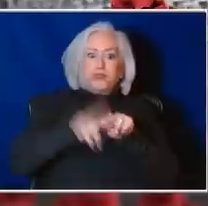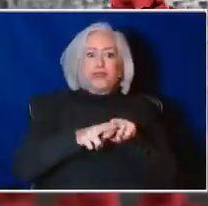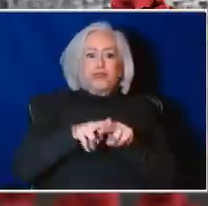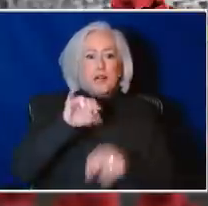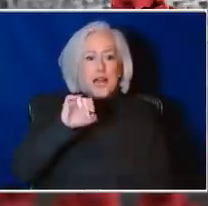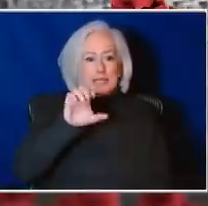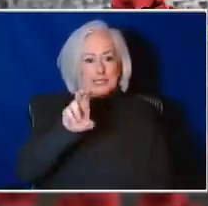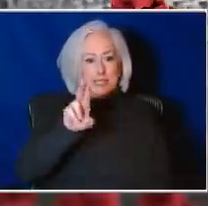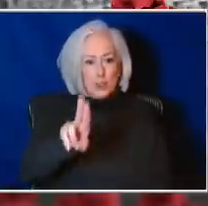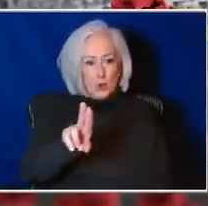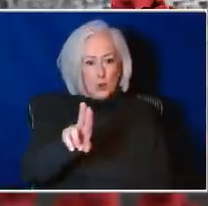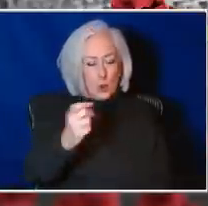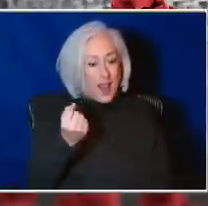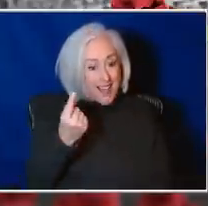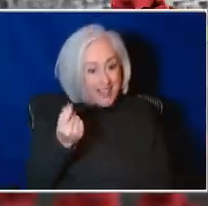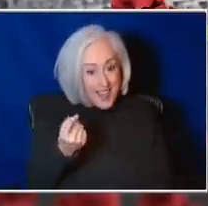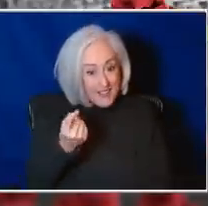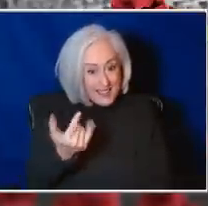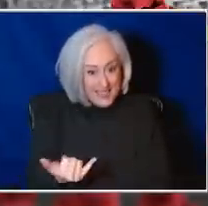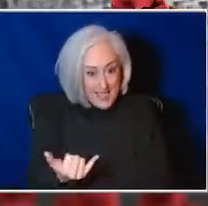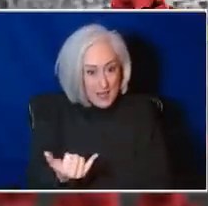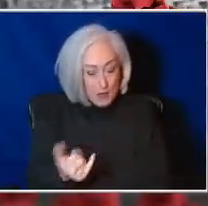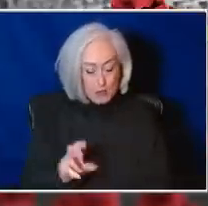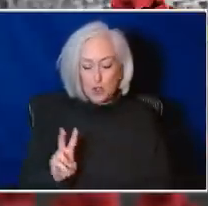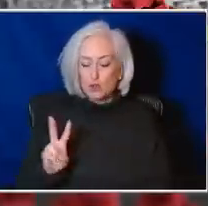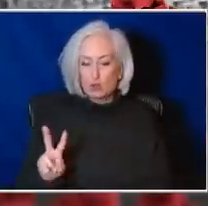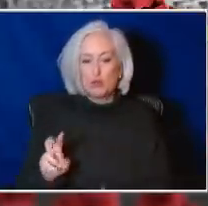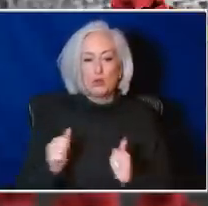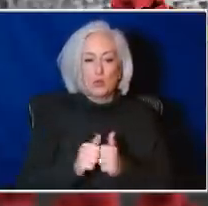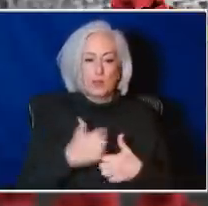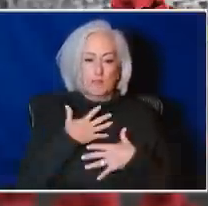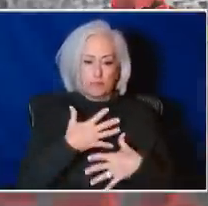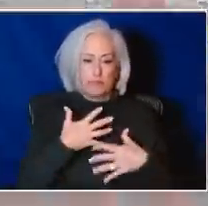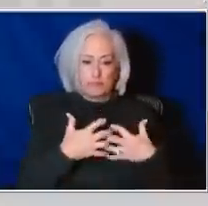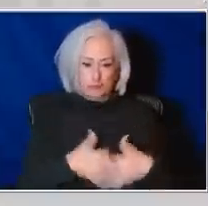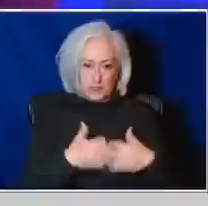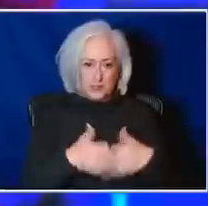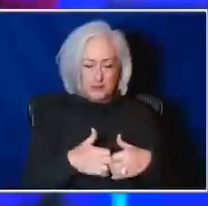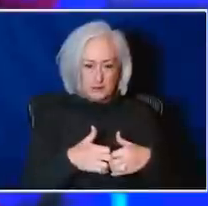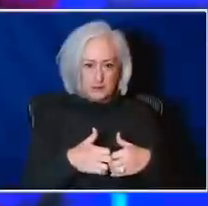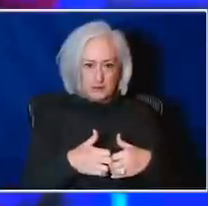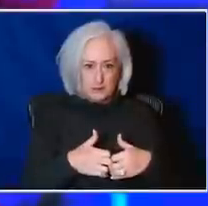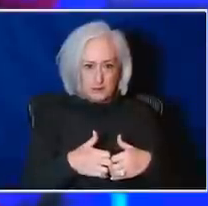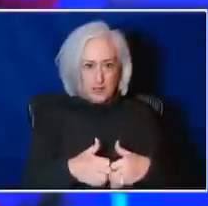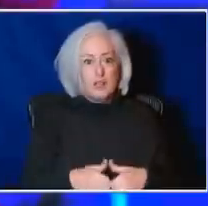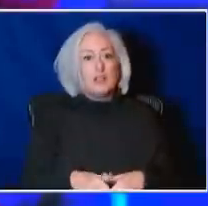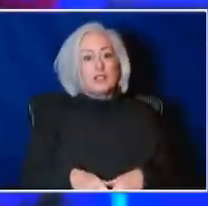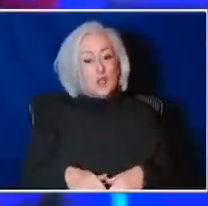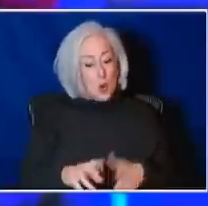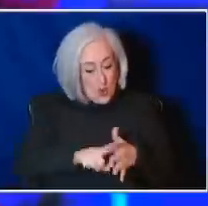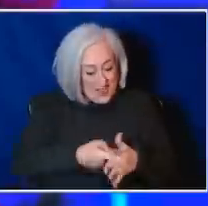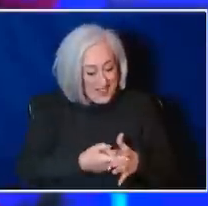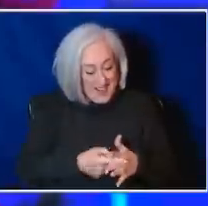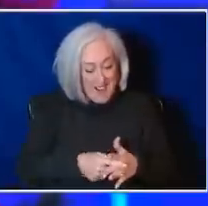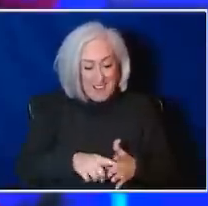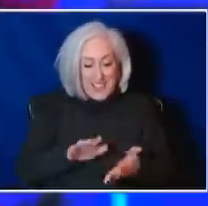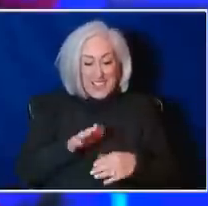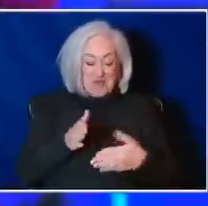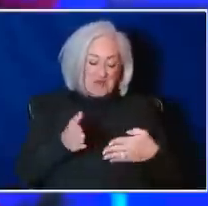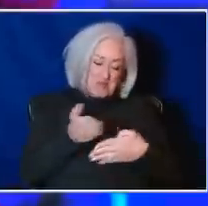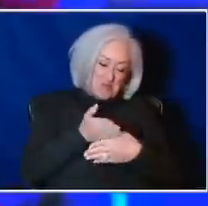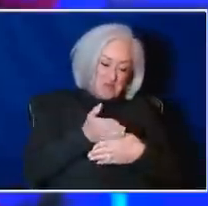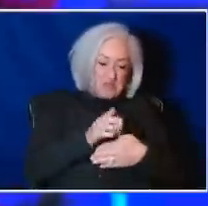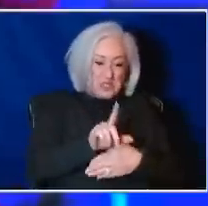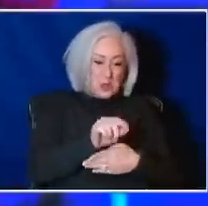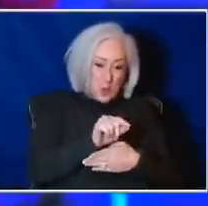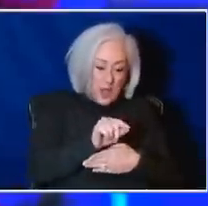patients in the ICU now, two of those on the ventilator. So we have gone from mid to low 20s, crept up to low 30s for